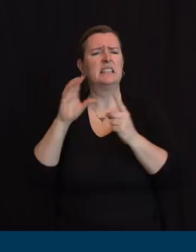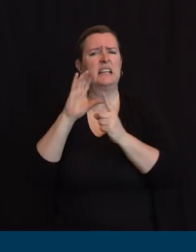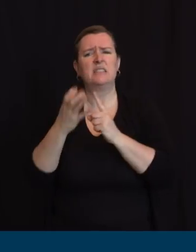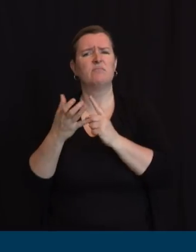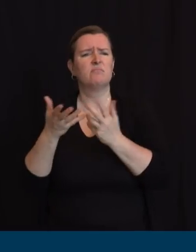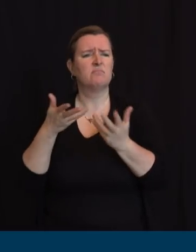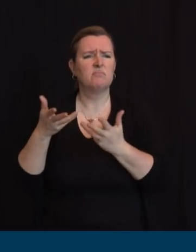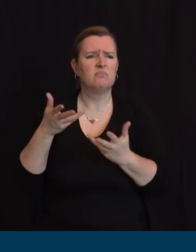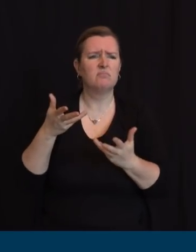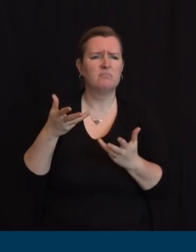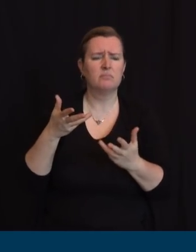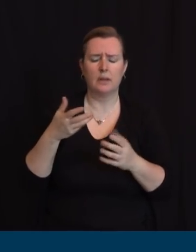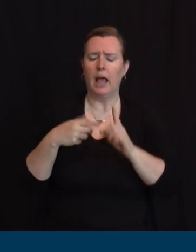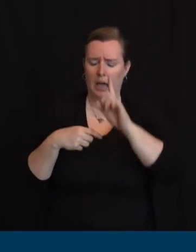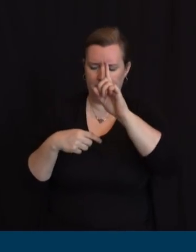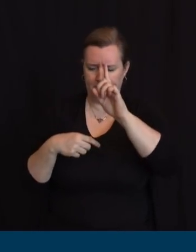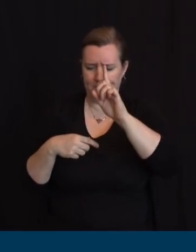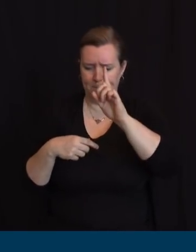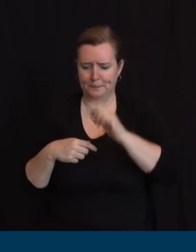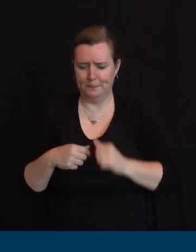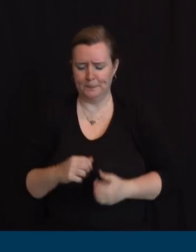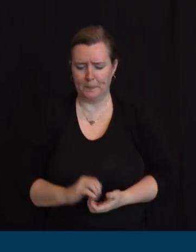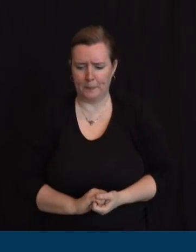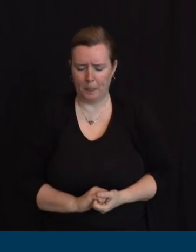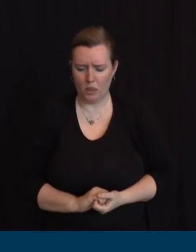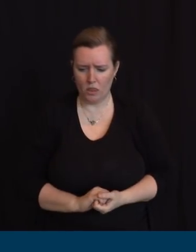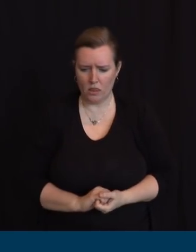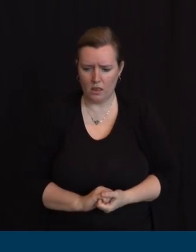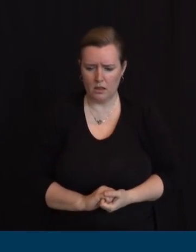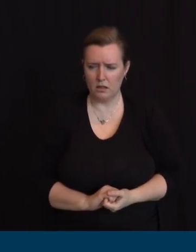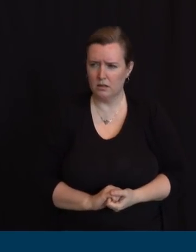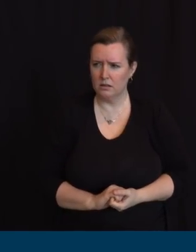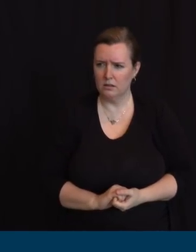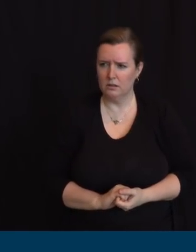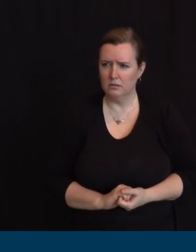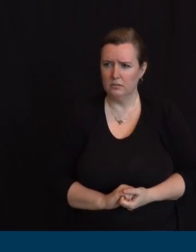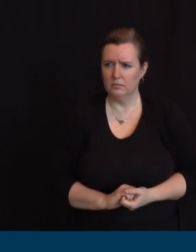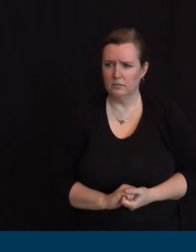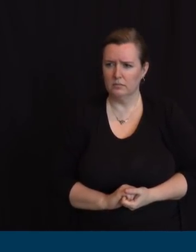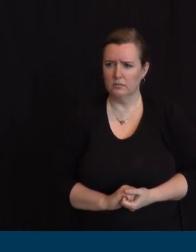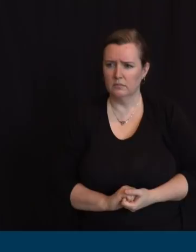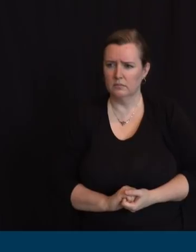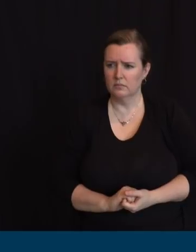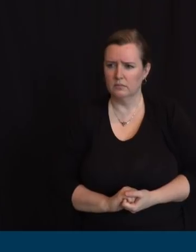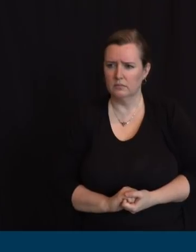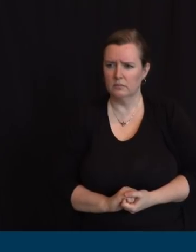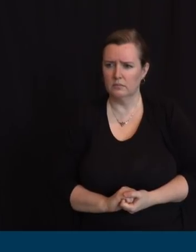The underlying conditions, cardiovascular disease is still the leading cause at 61